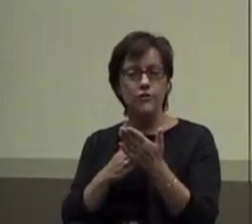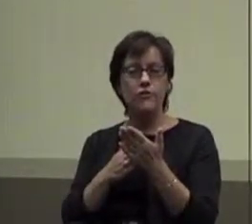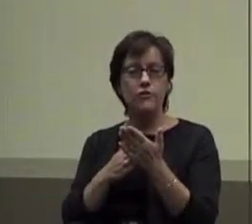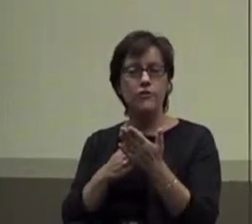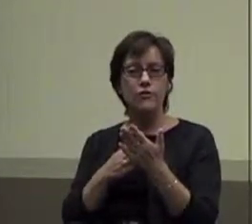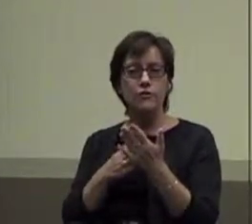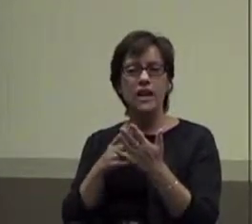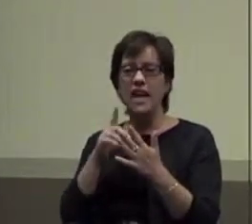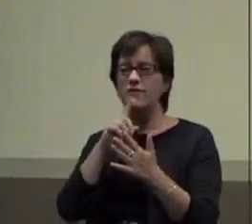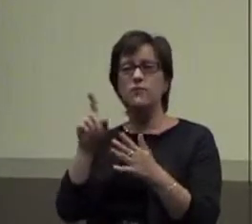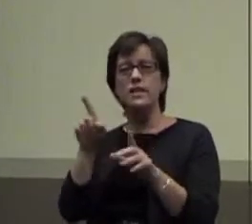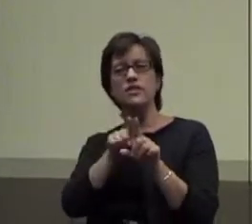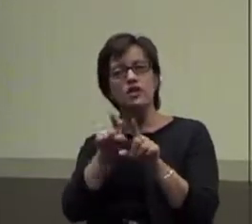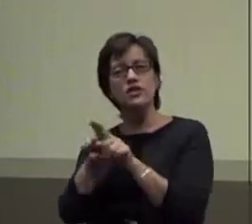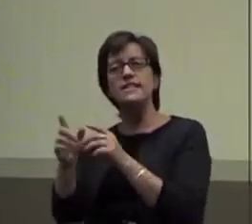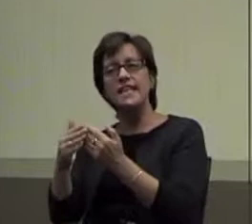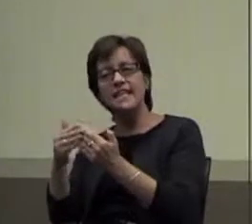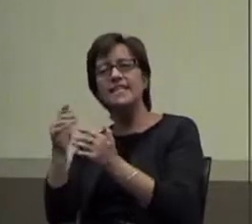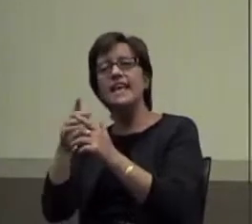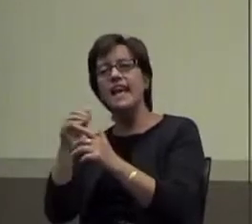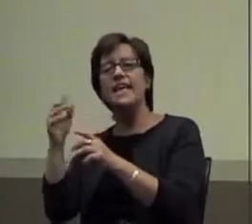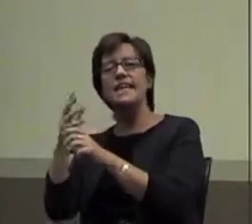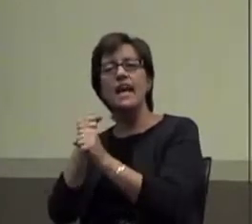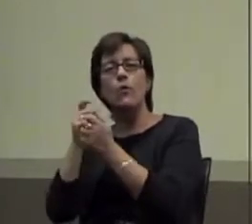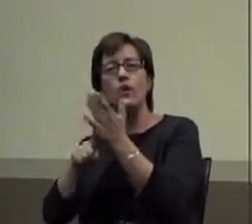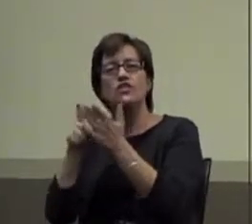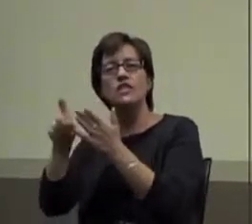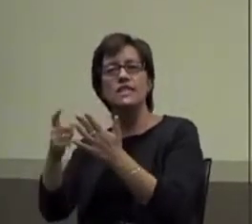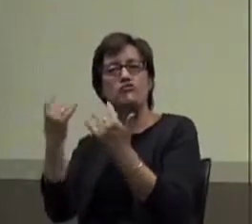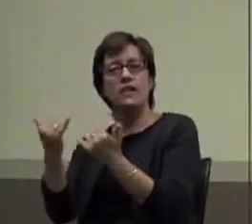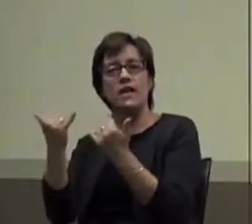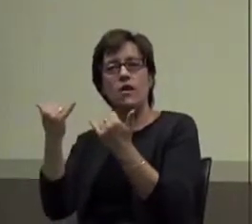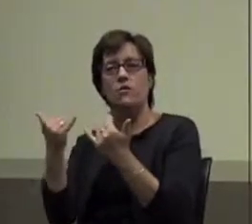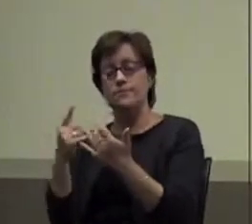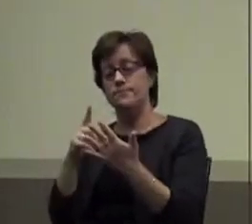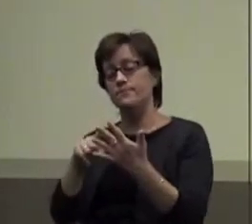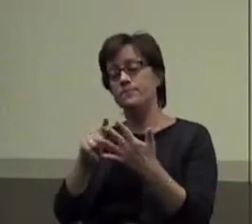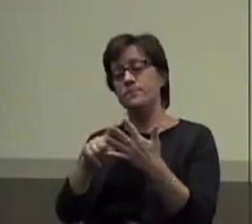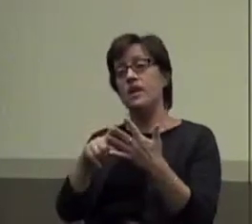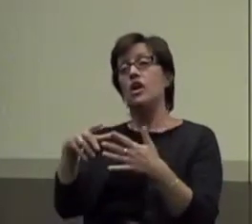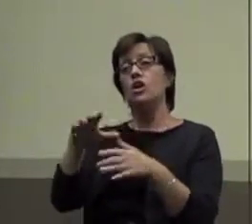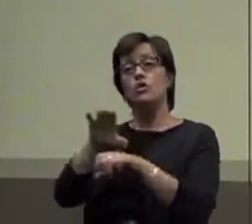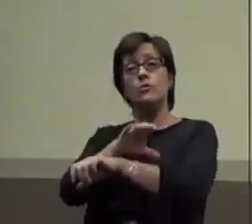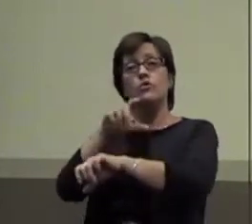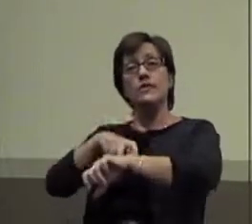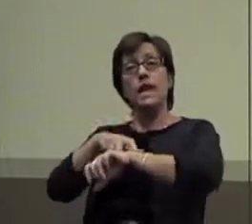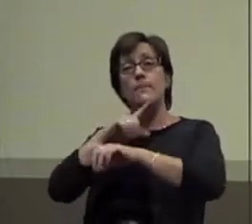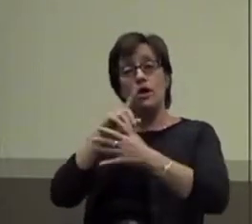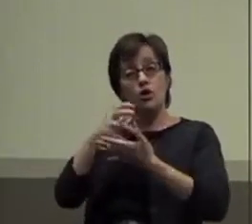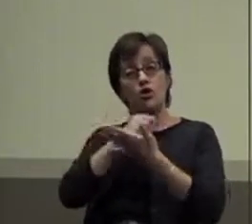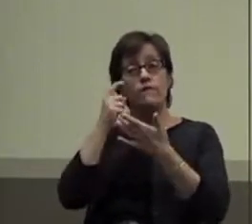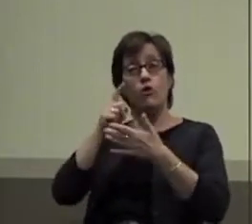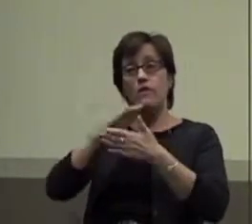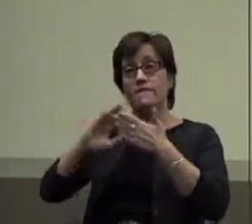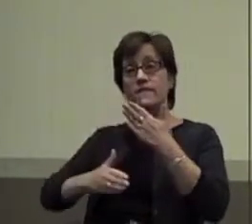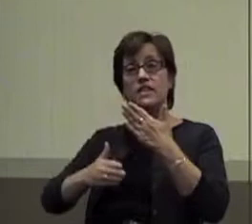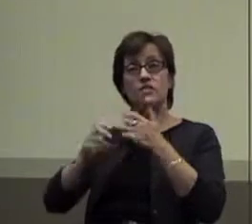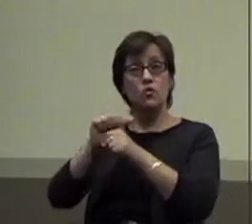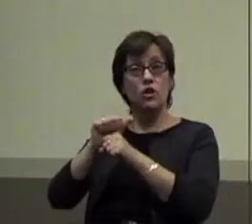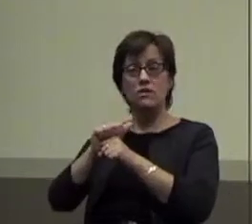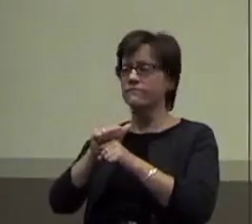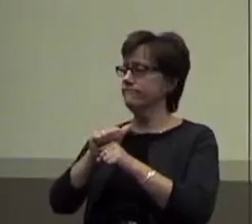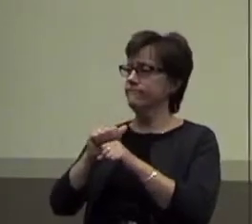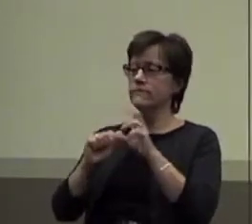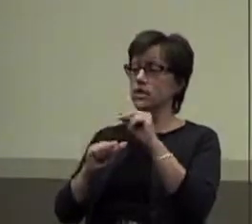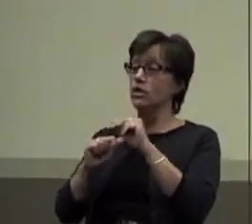Right? It needs to be as easy and get her what she needs. Right? Computer time is earned for completing work. No?